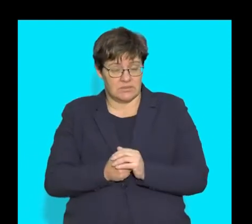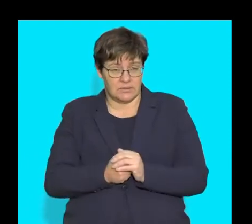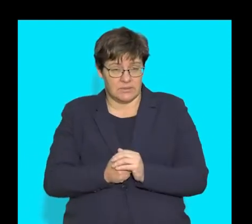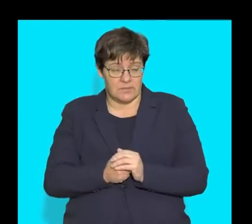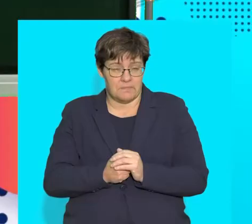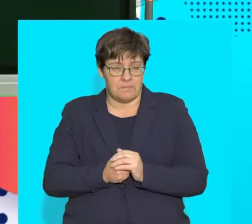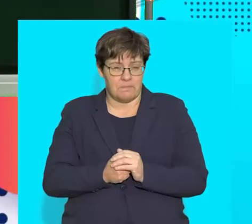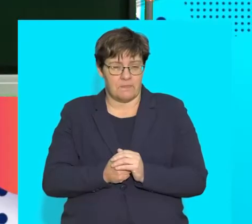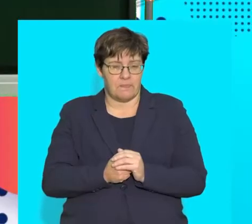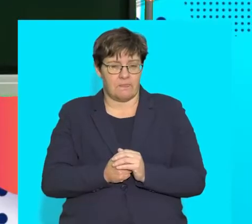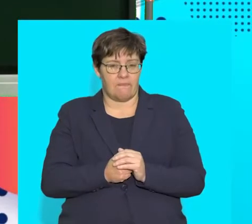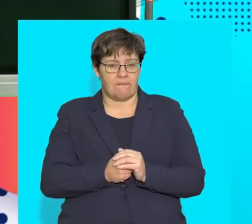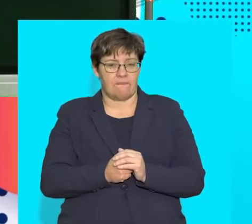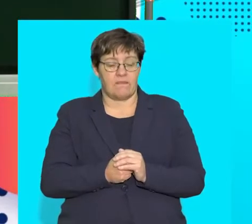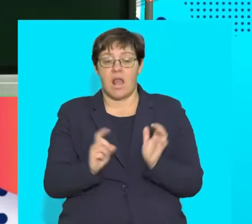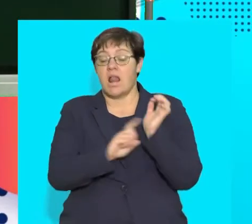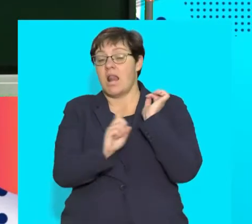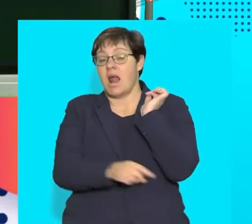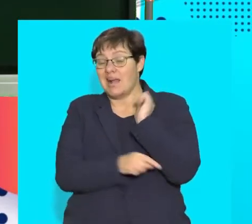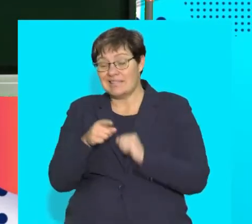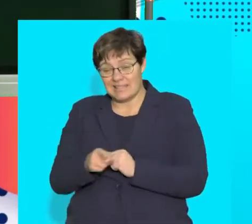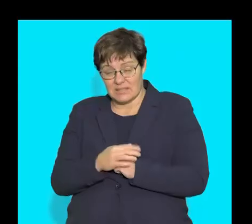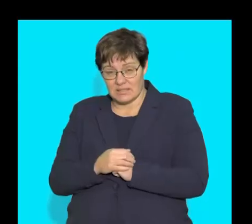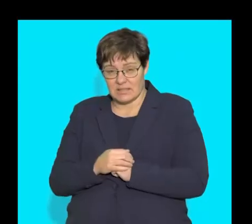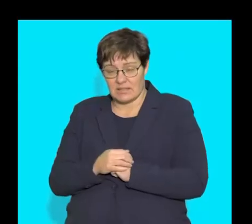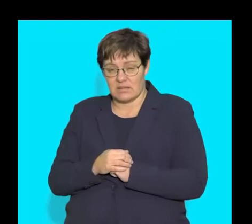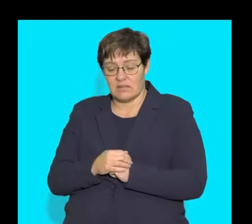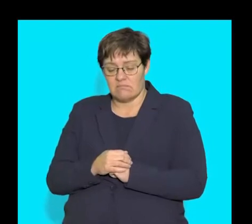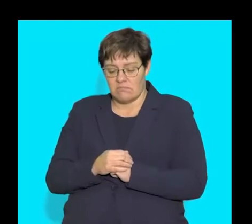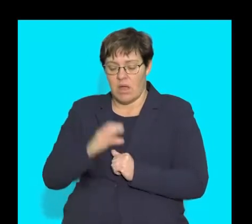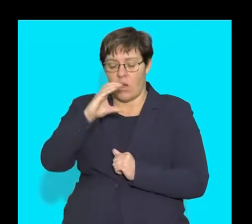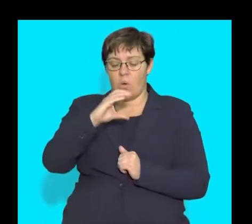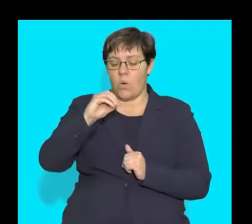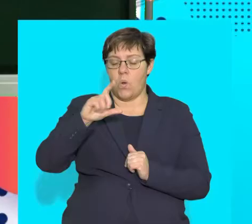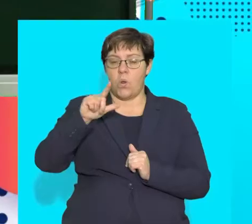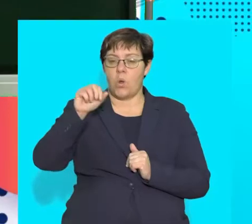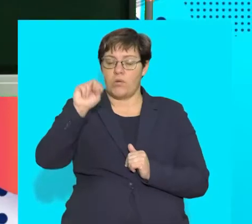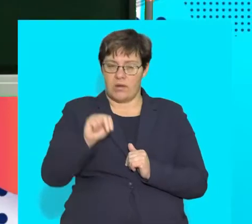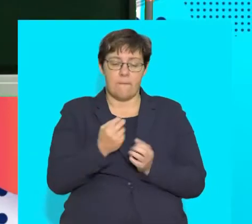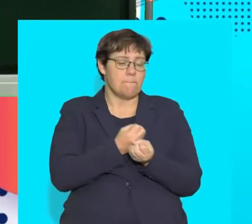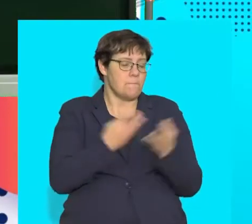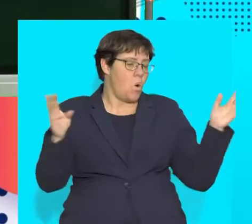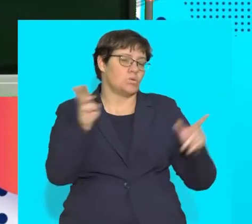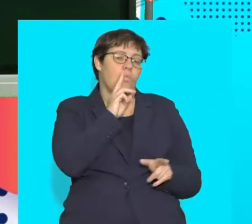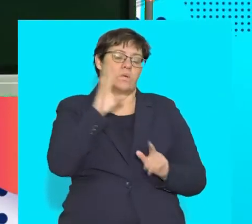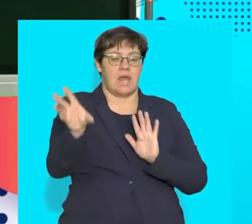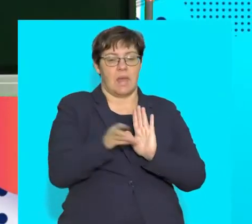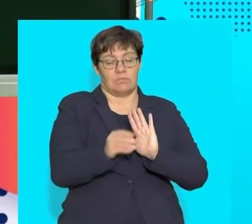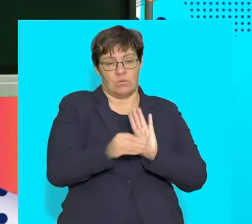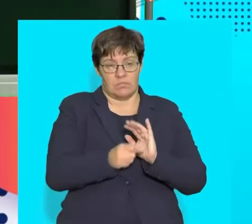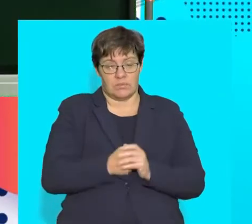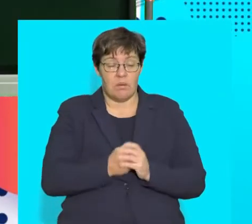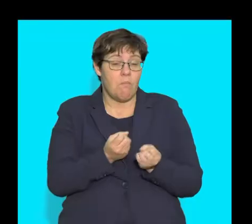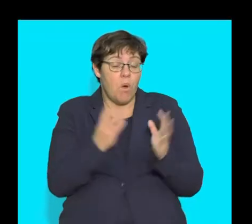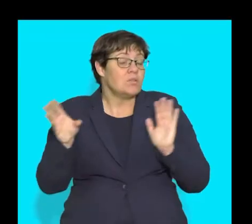the last part of the elementary canal, which is the colon, absorbs most of the water. And most of that